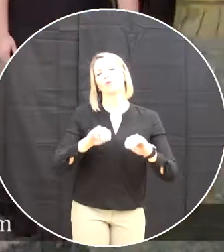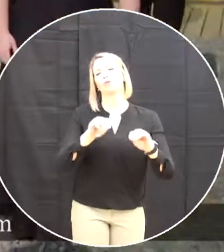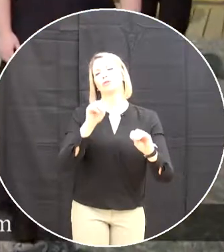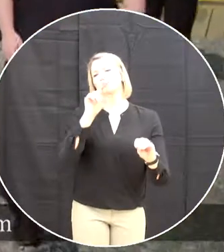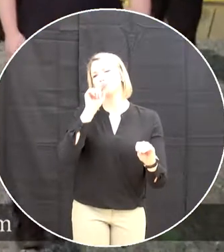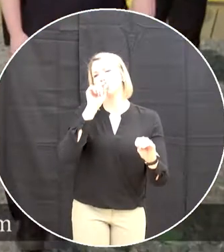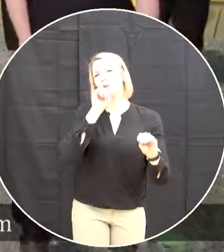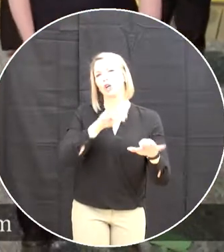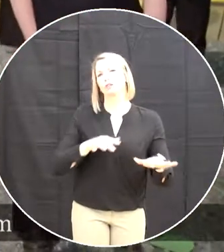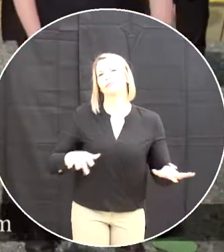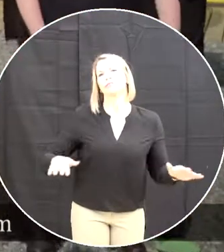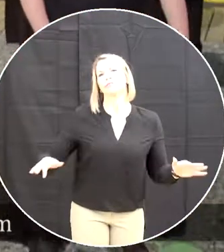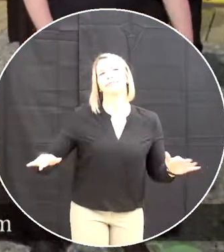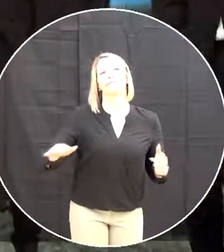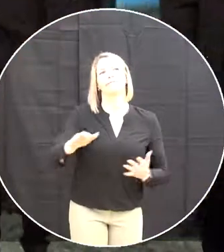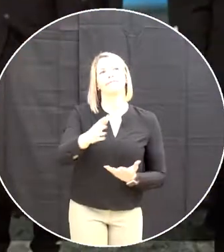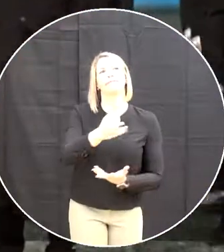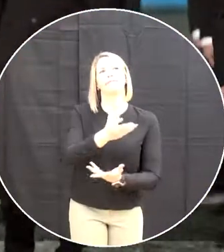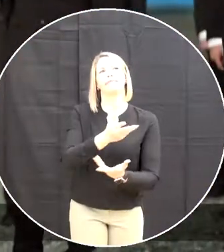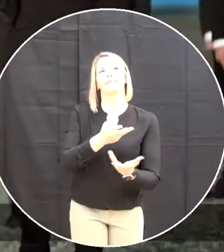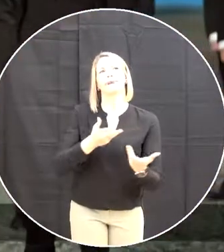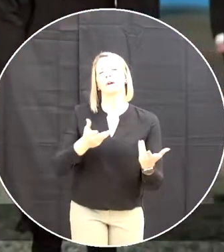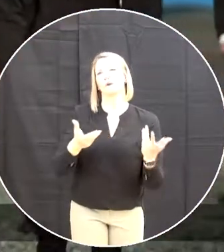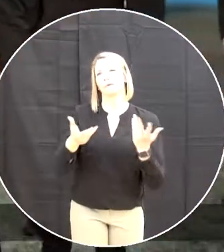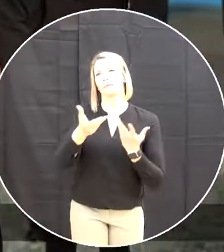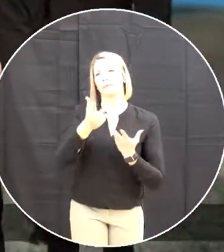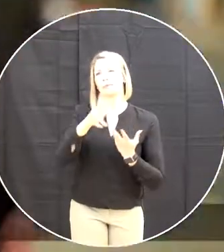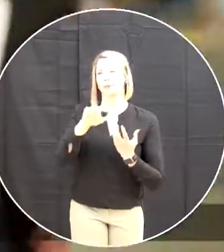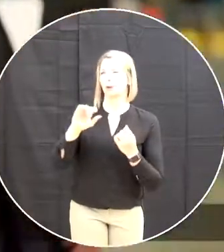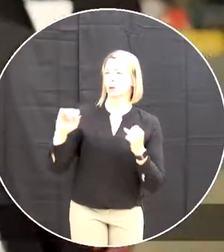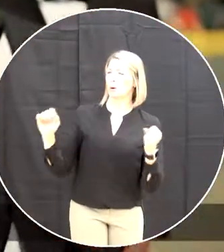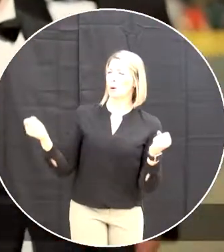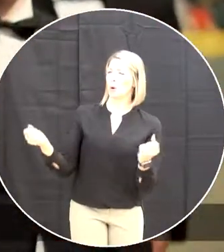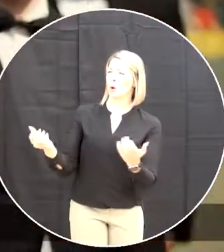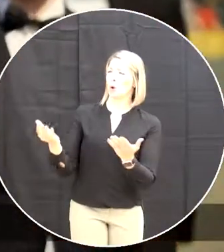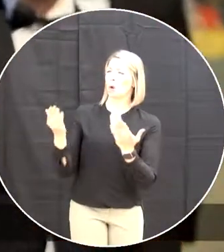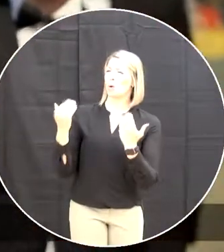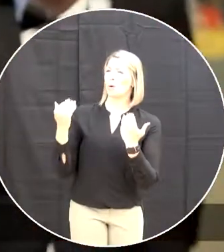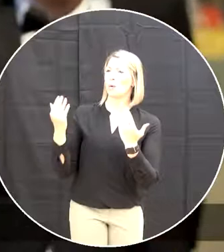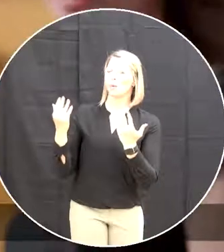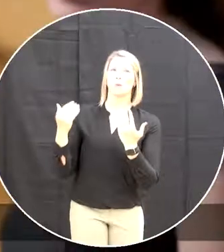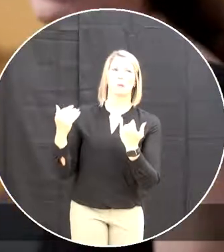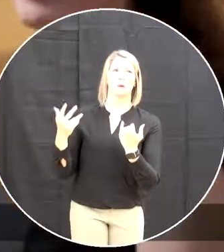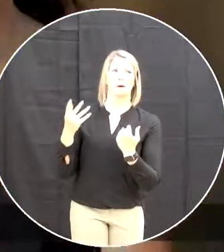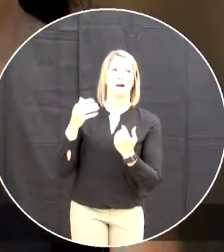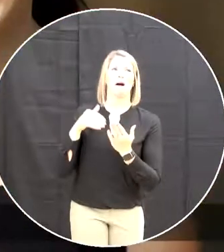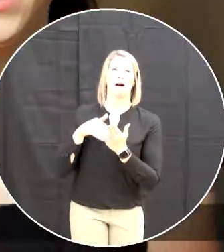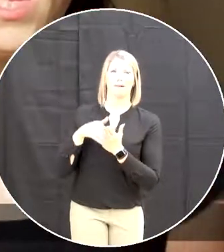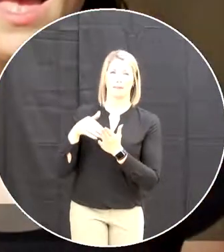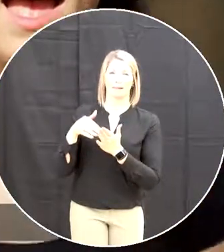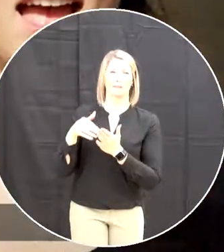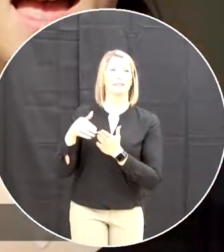mellows come There will be my cold breezes cry